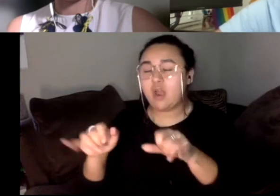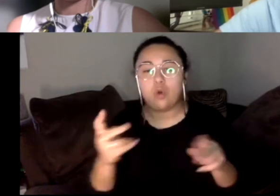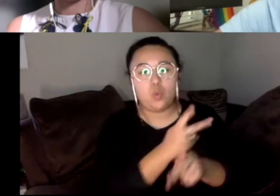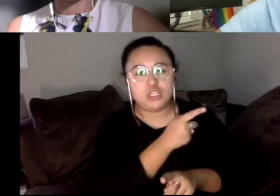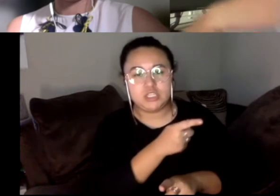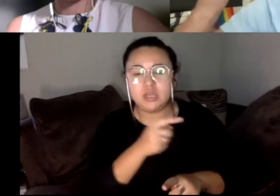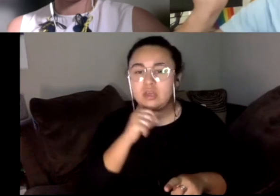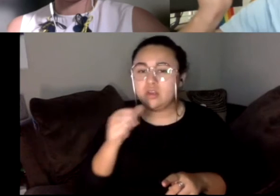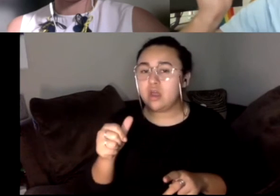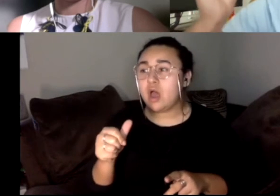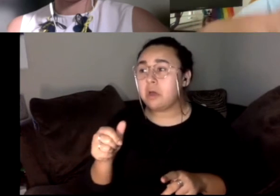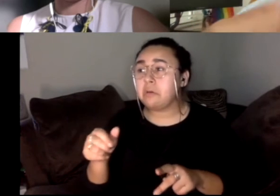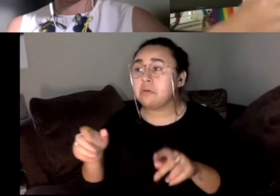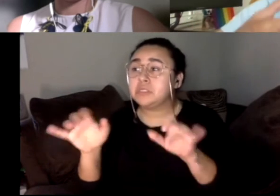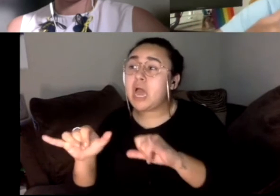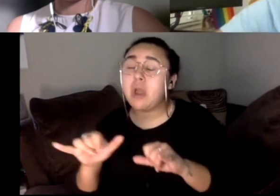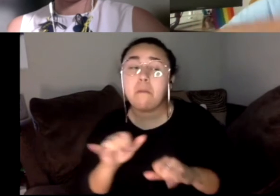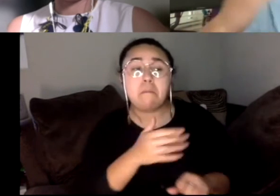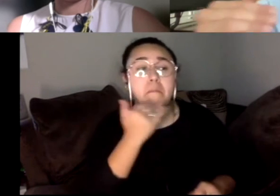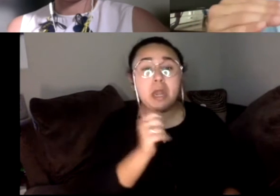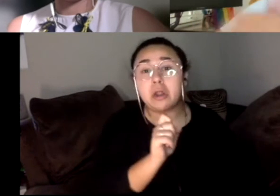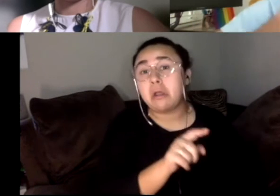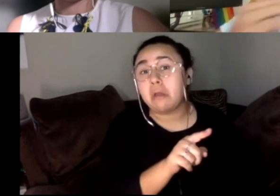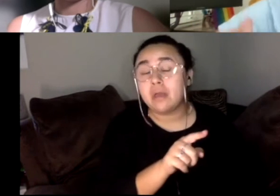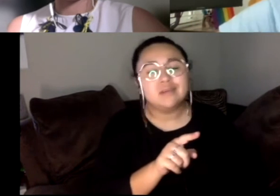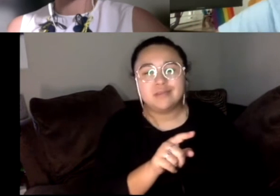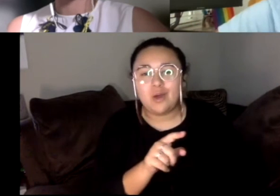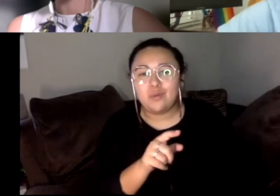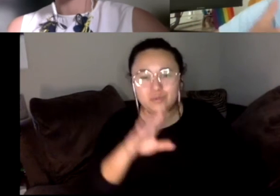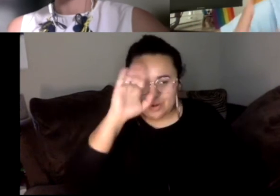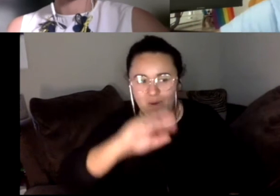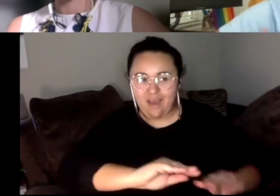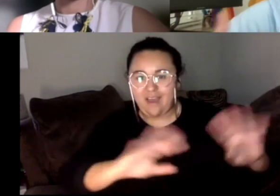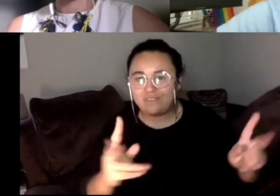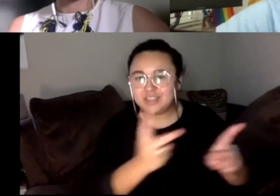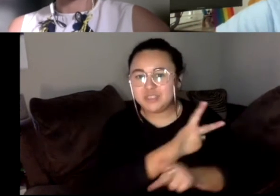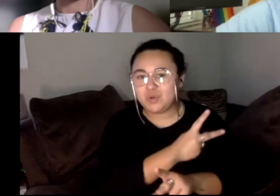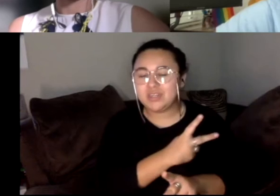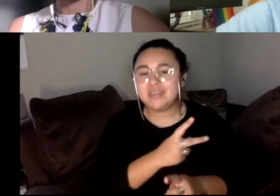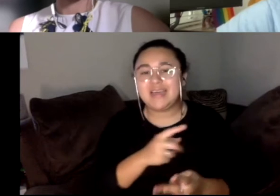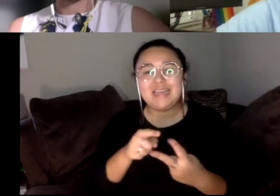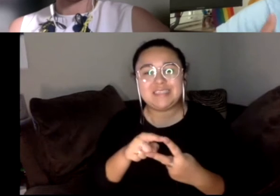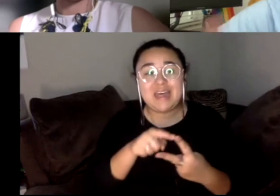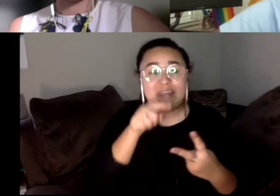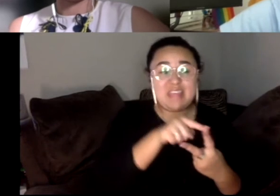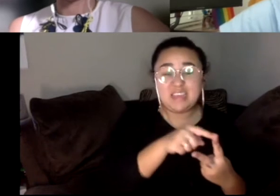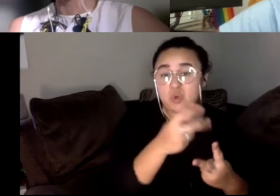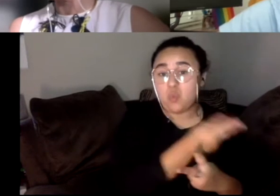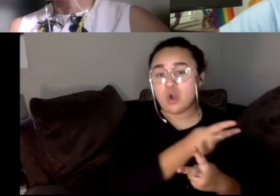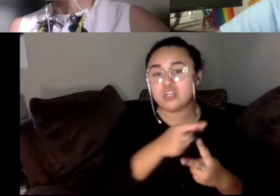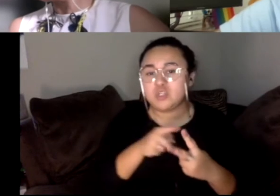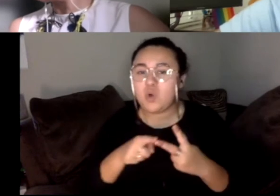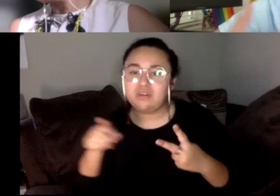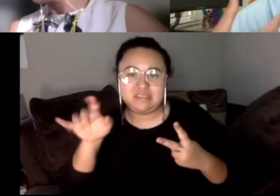this case status quo or better question mark, it is status quo or worse. That is what you're picking at it is unfortunate binary decision you're at. And that's what I tell